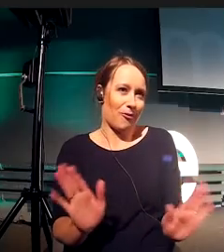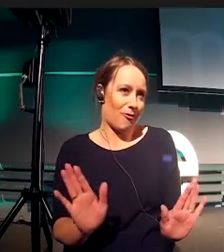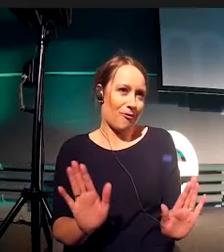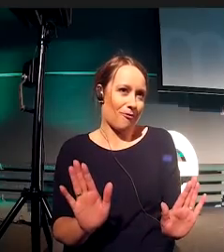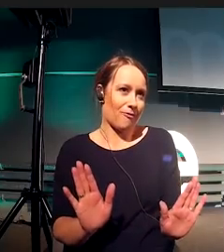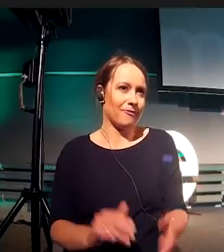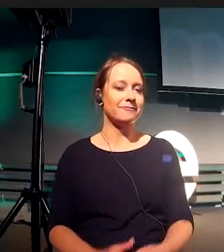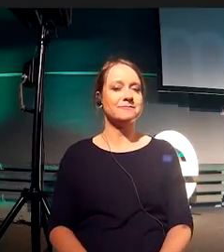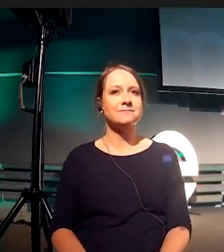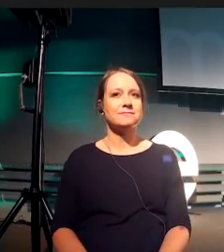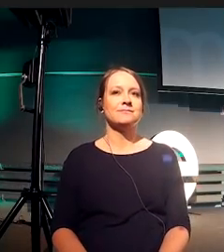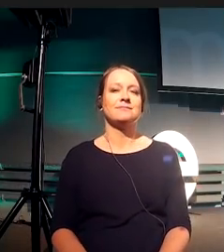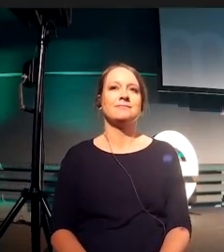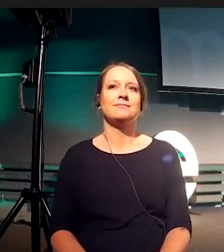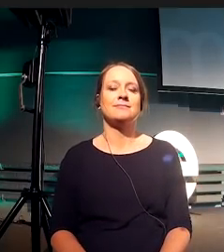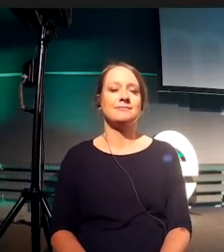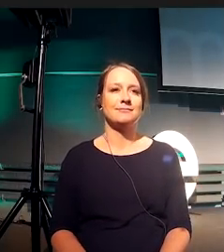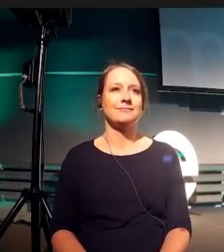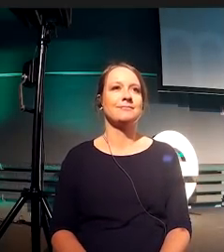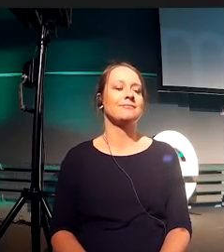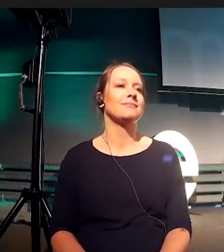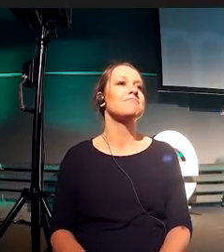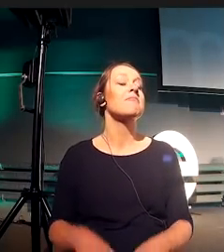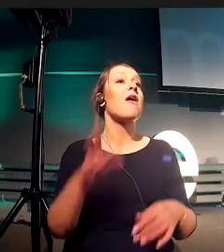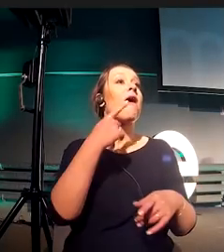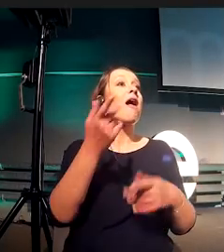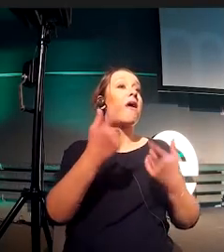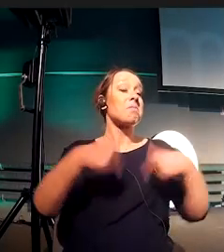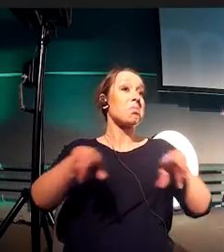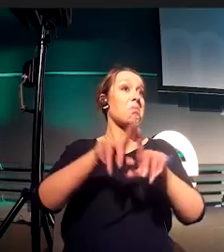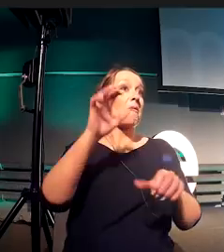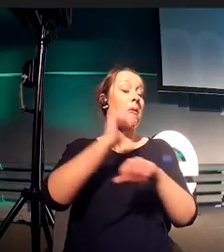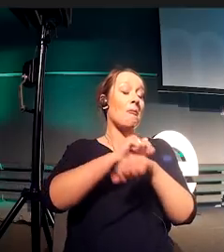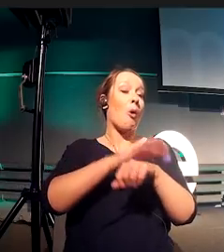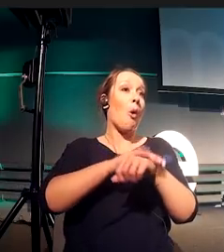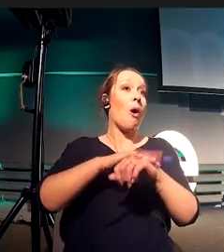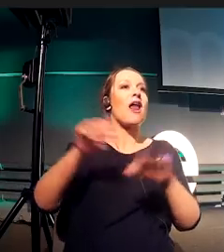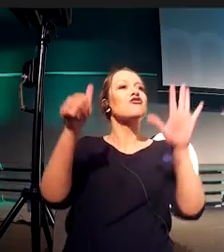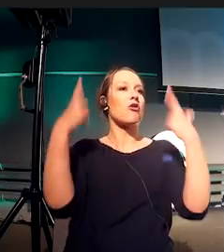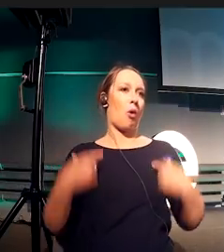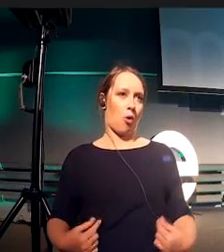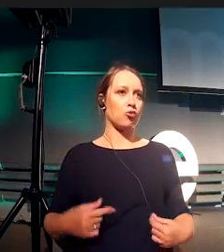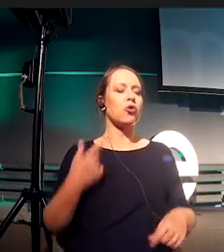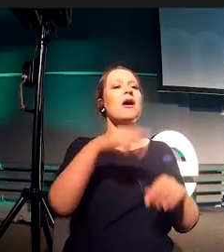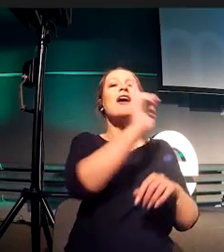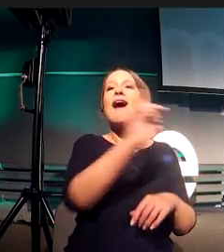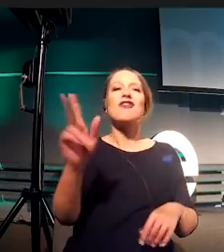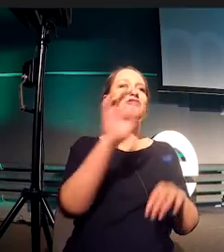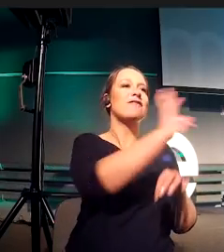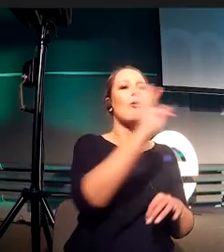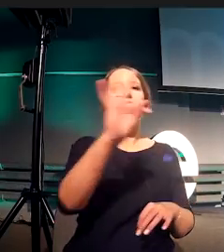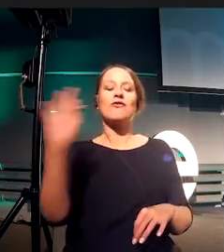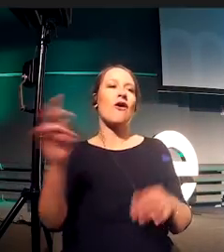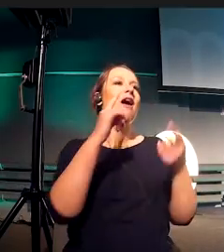We're six designers of the movie team, so everyone is in charge of different areas. By using the same tools across the different